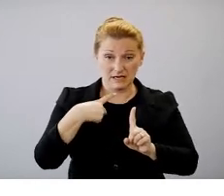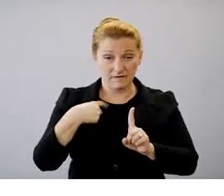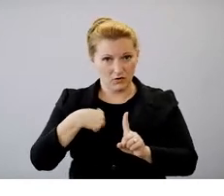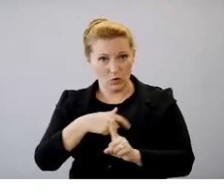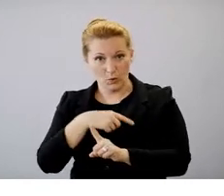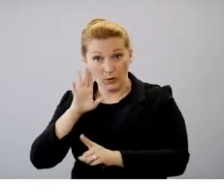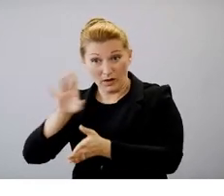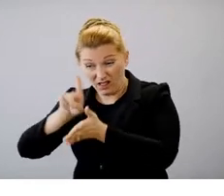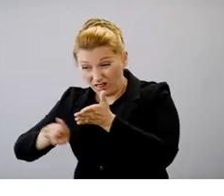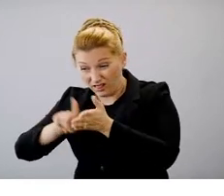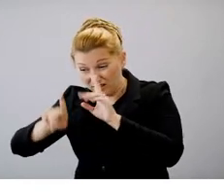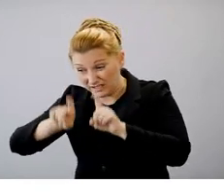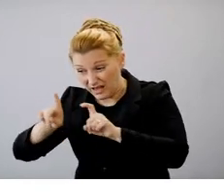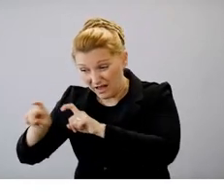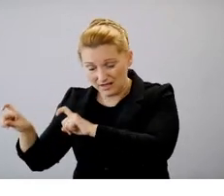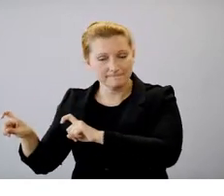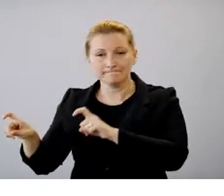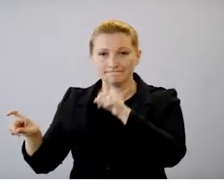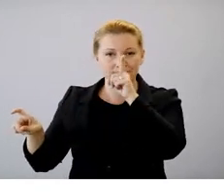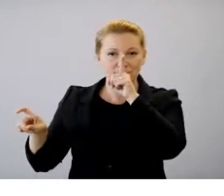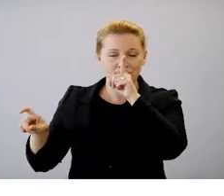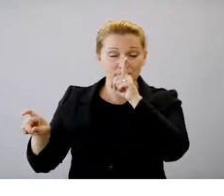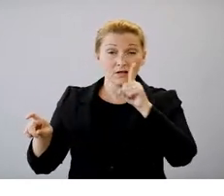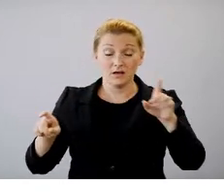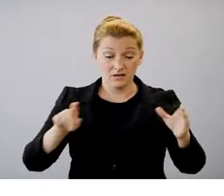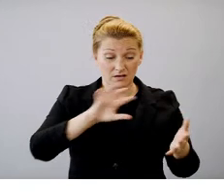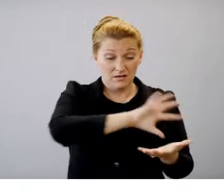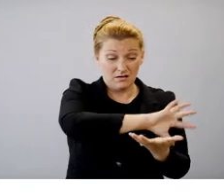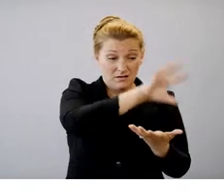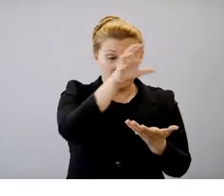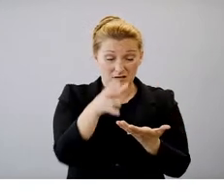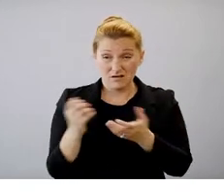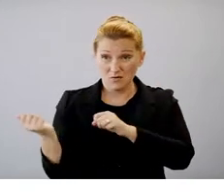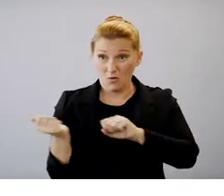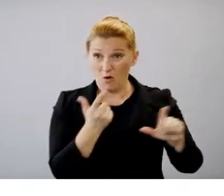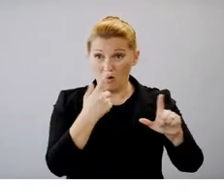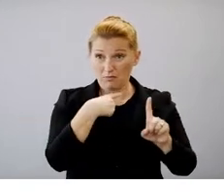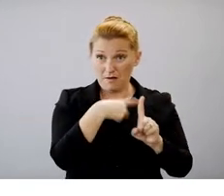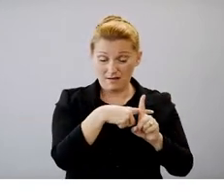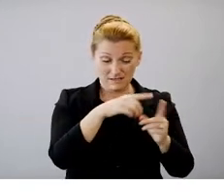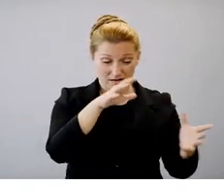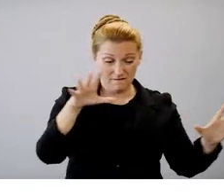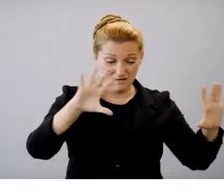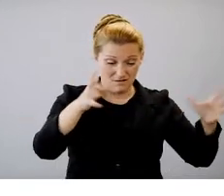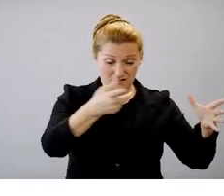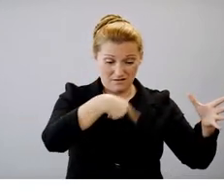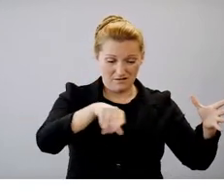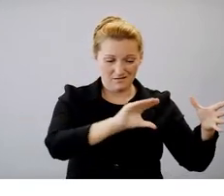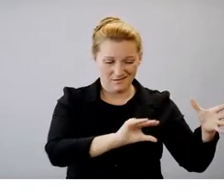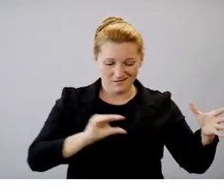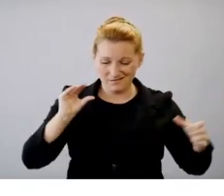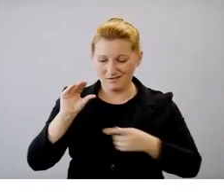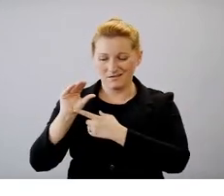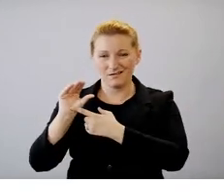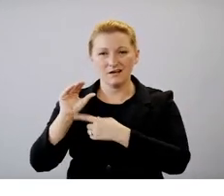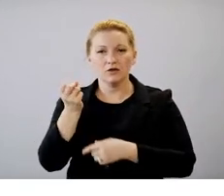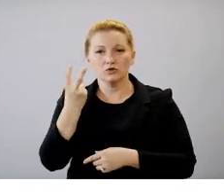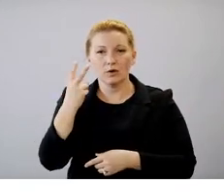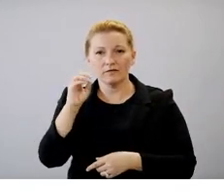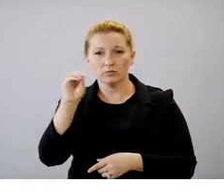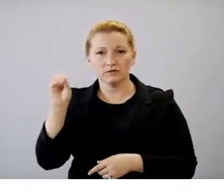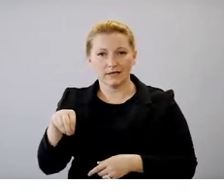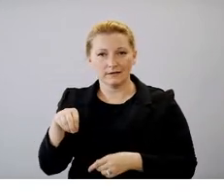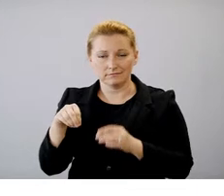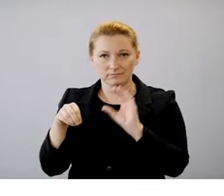sequence approximately 12 percent of all of the specimens over the last three months. They're sent for sequencing to